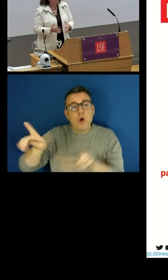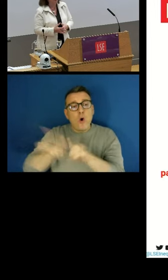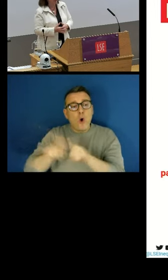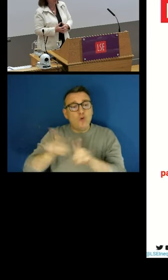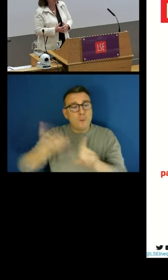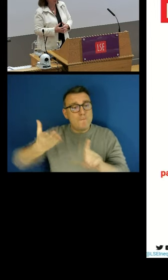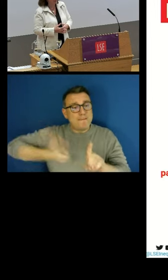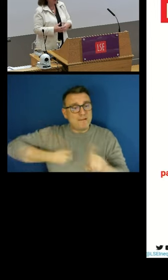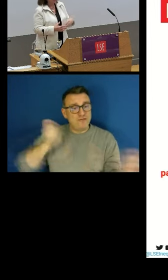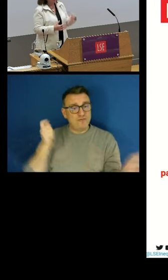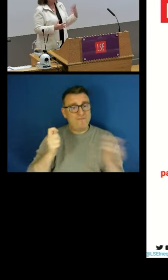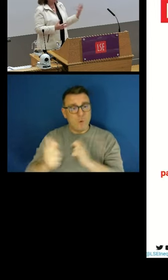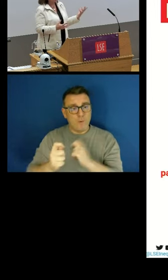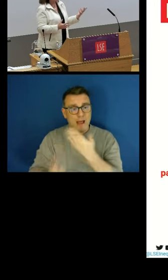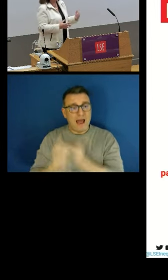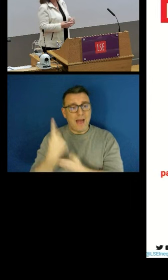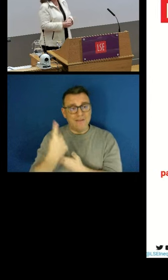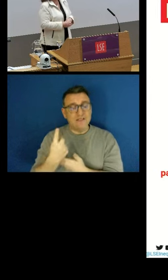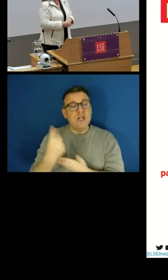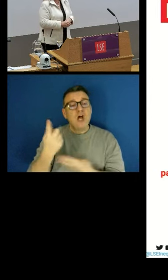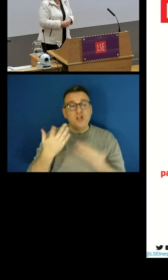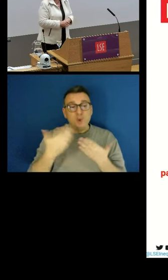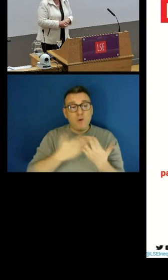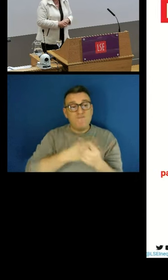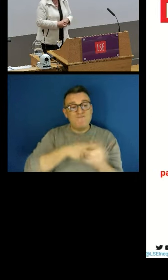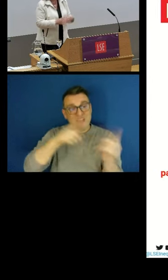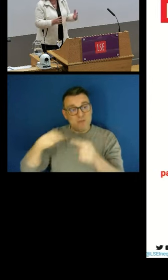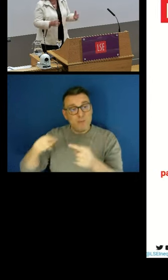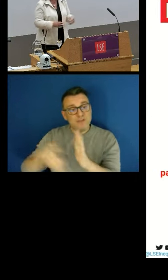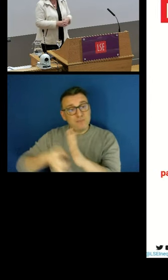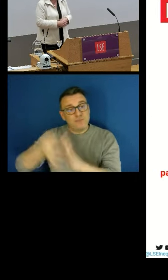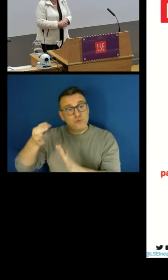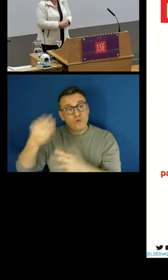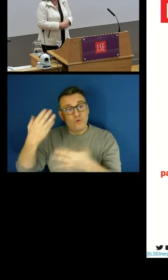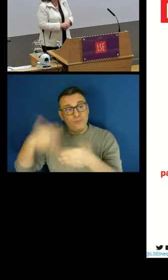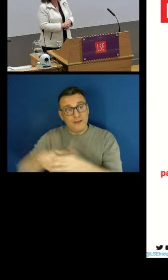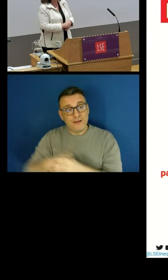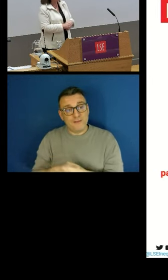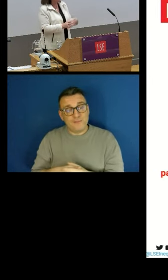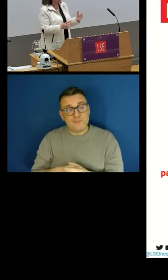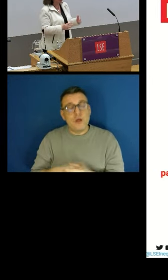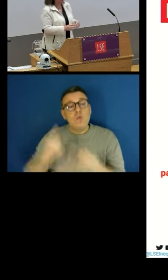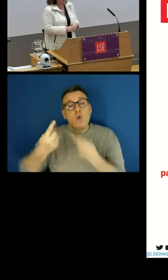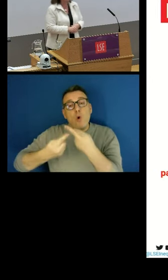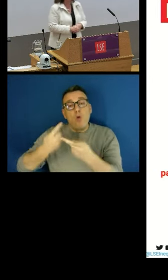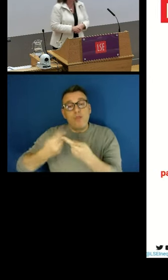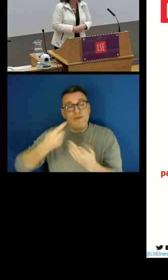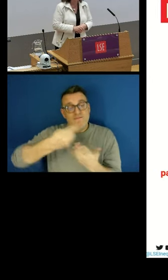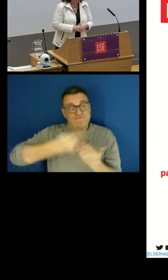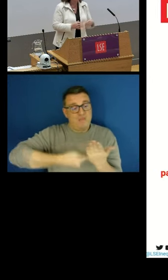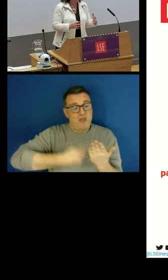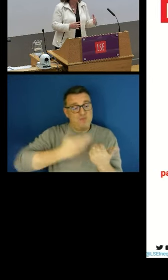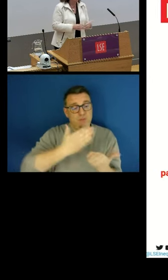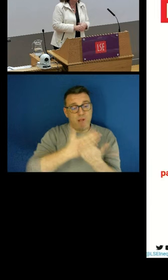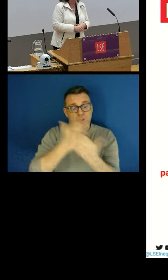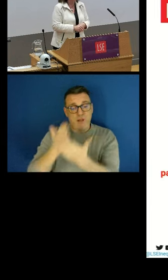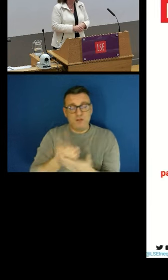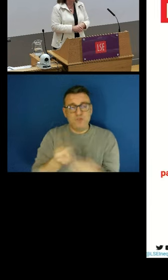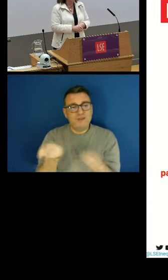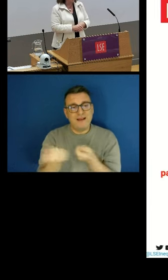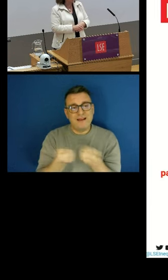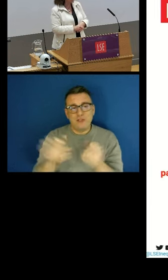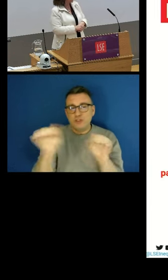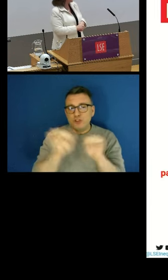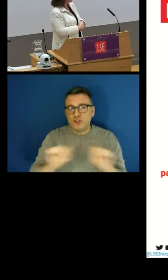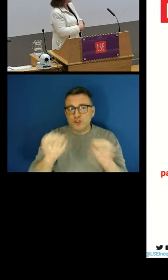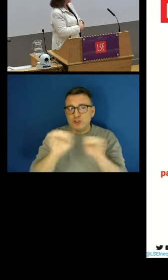in those variables. Whereas the other variables, which haven't been regulated over that period of time, or where there hasn't